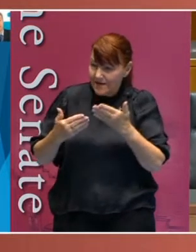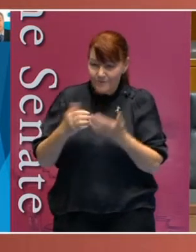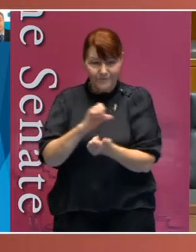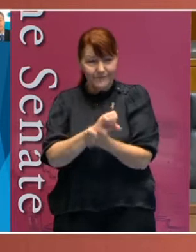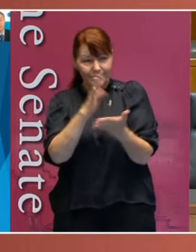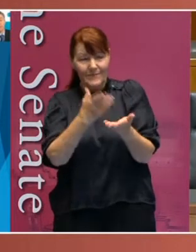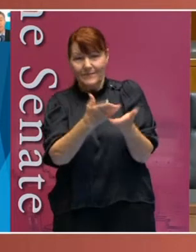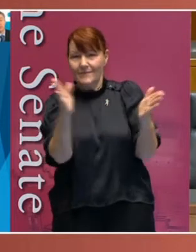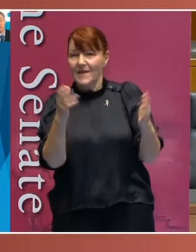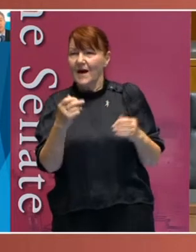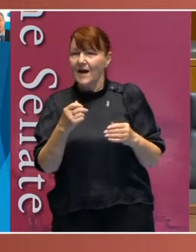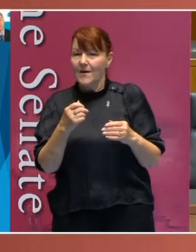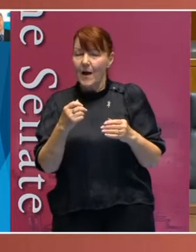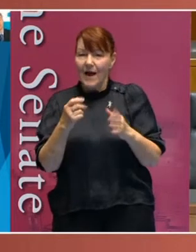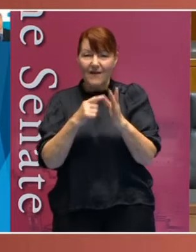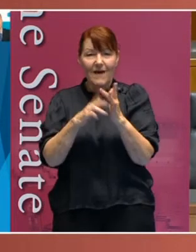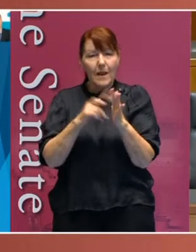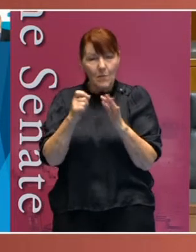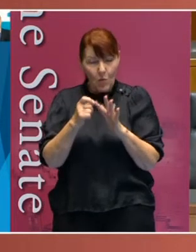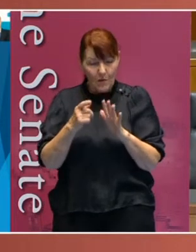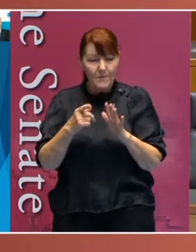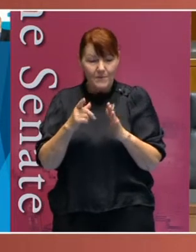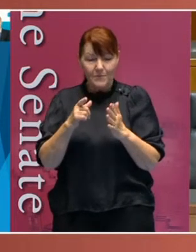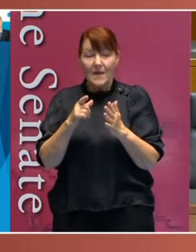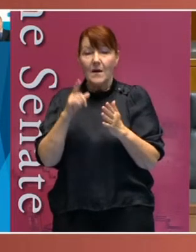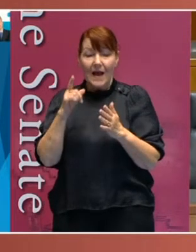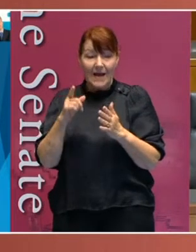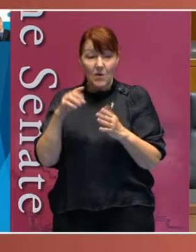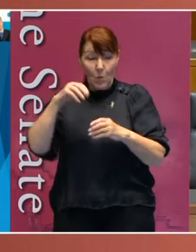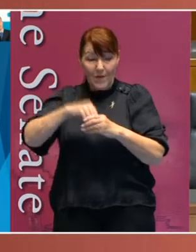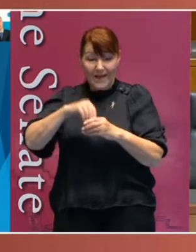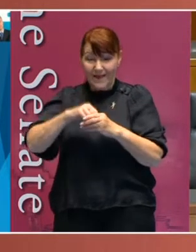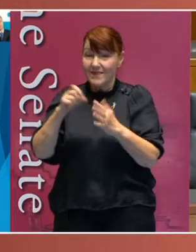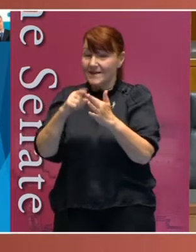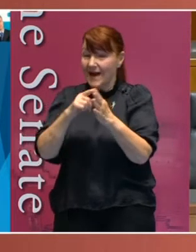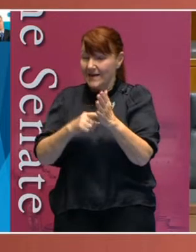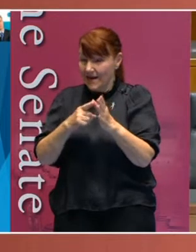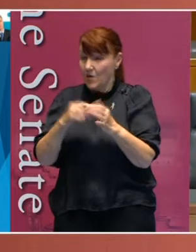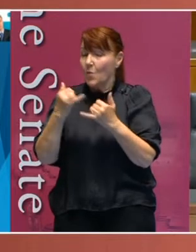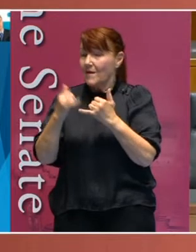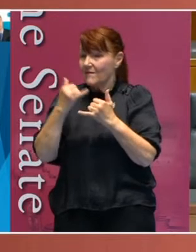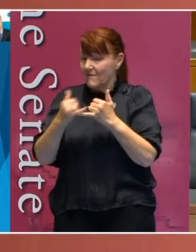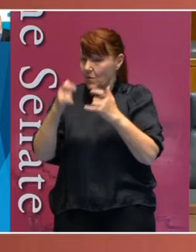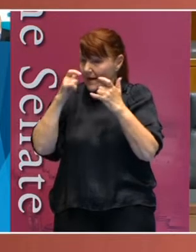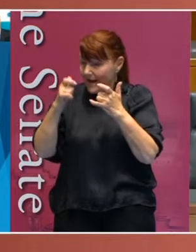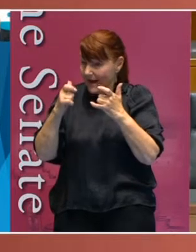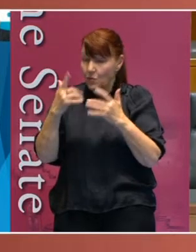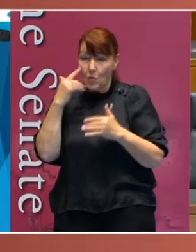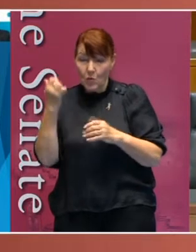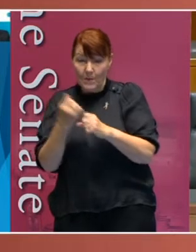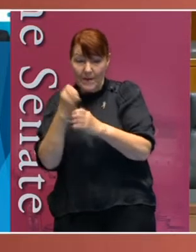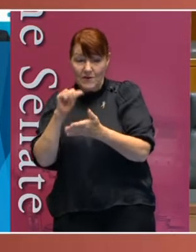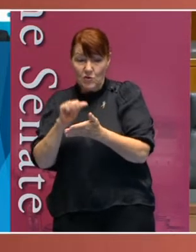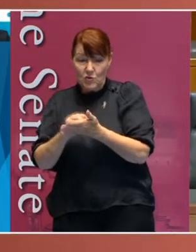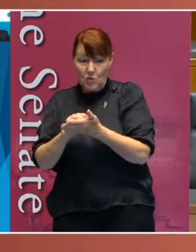policy is or is not working. And also within that data that we're very careful to ensure that we